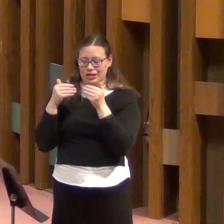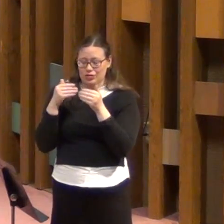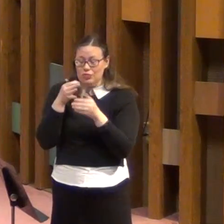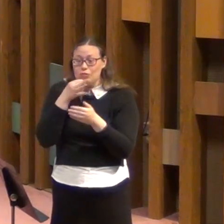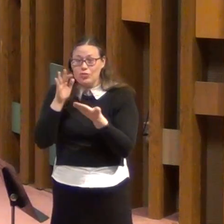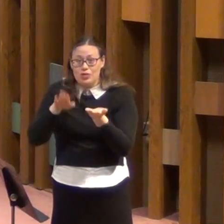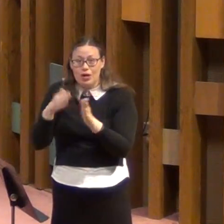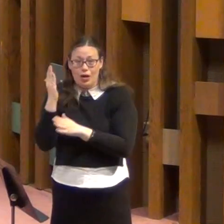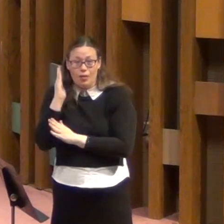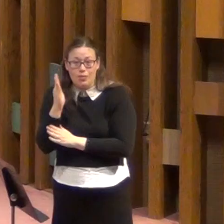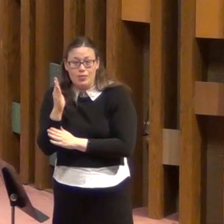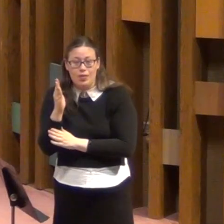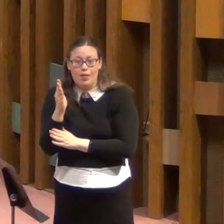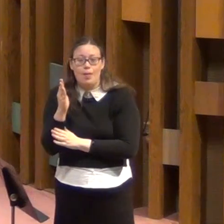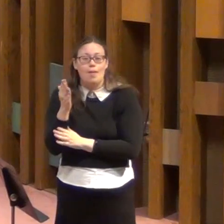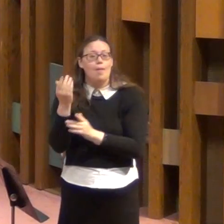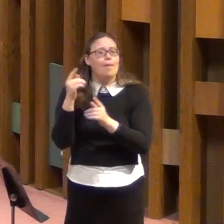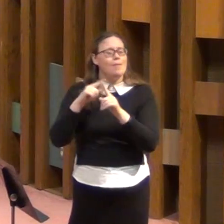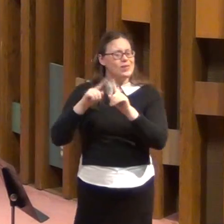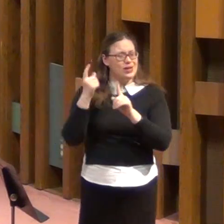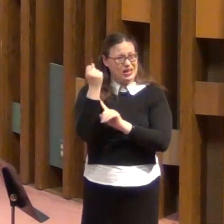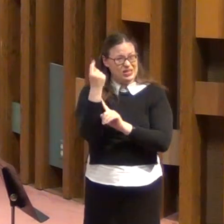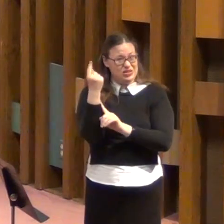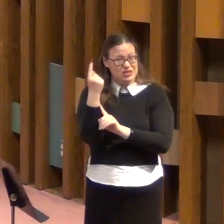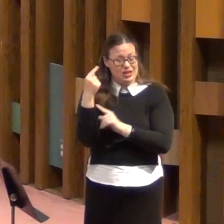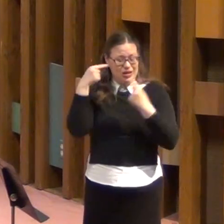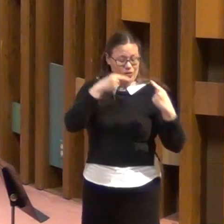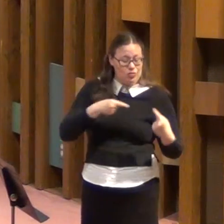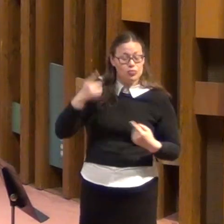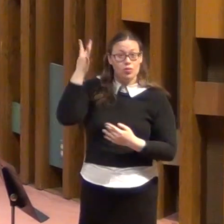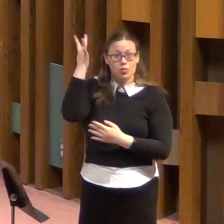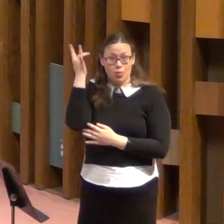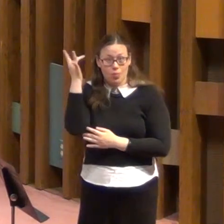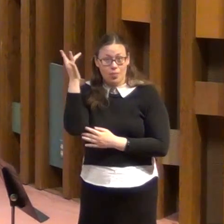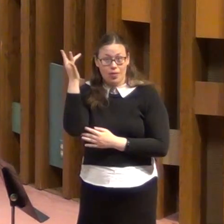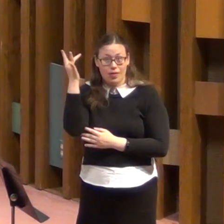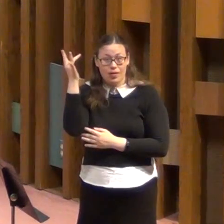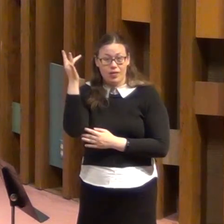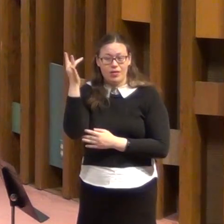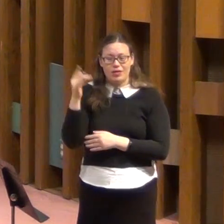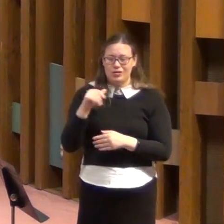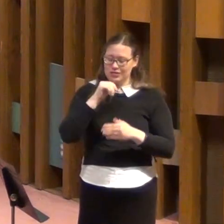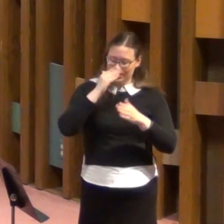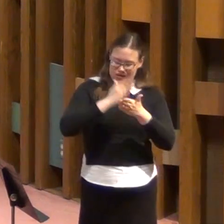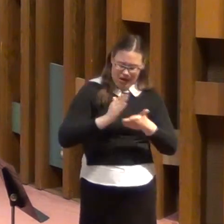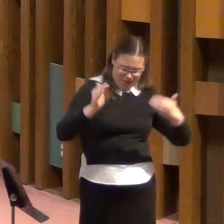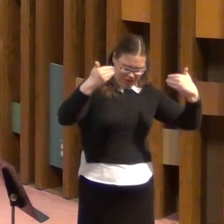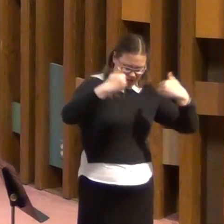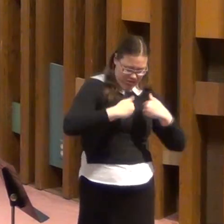rely on ourselves, but on God, who raises the dead.